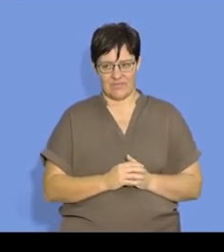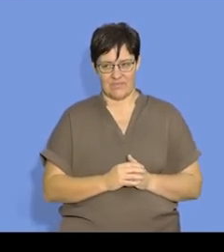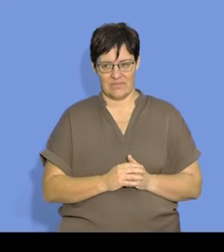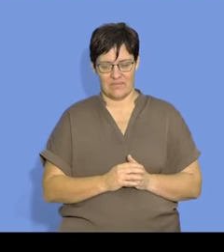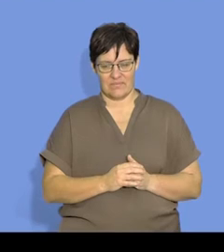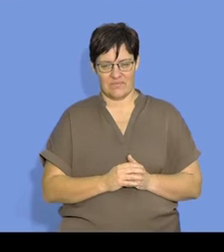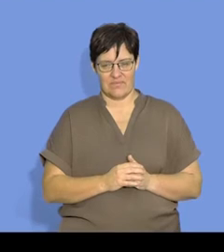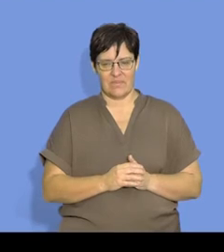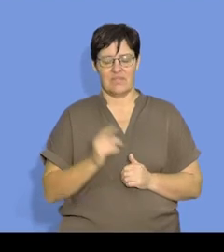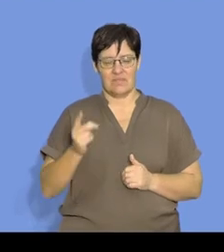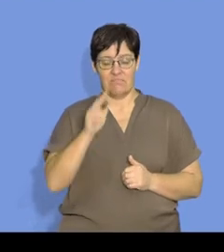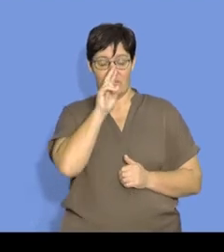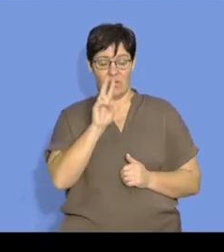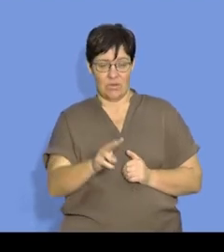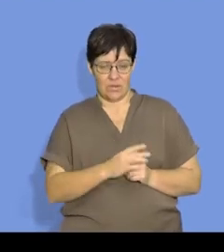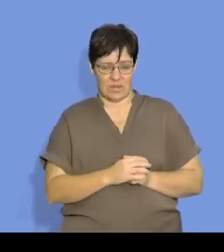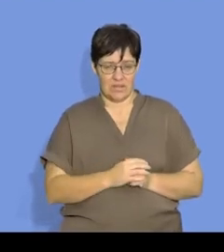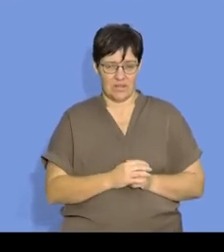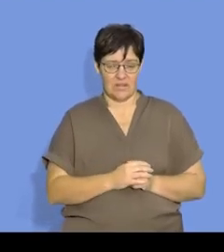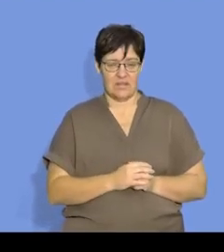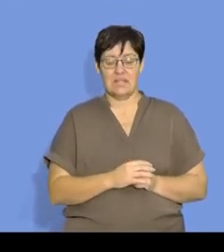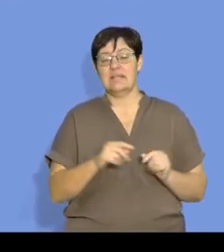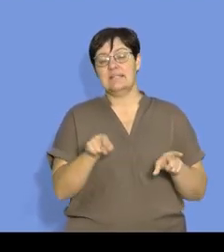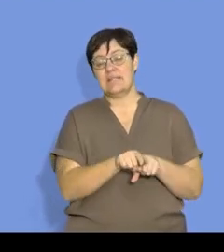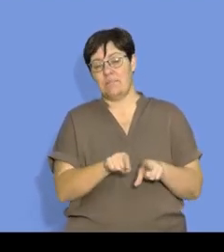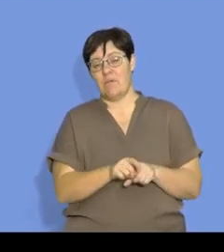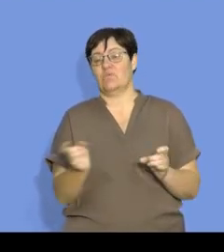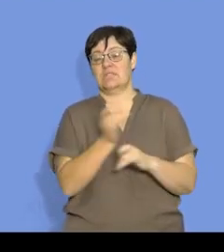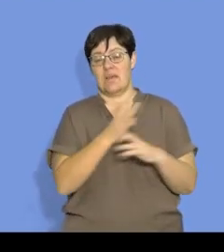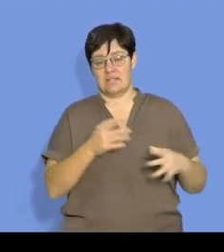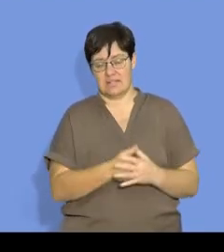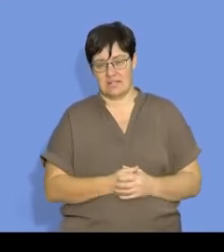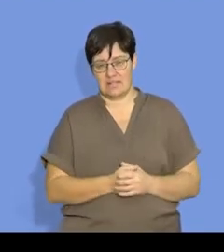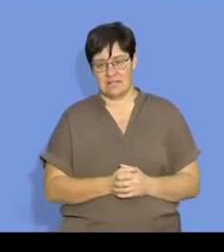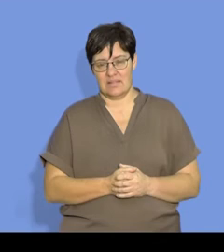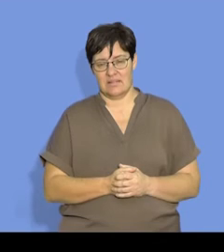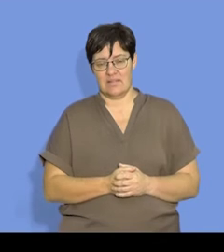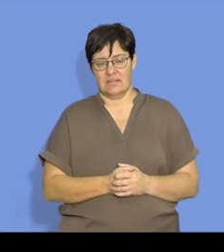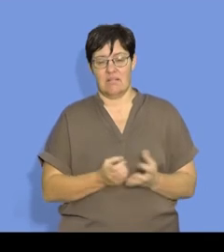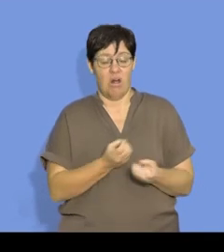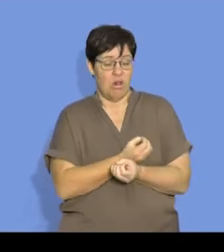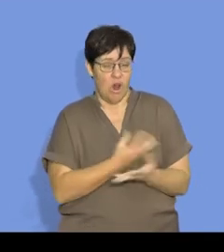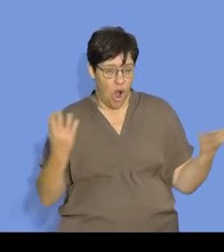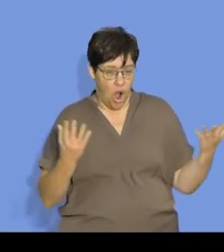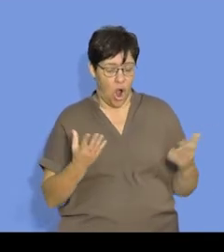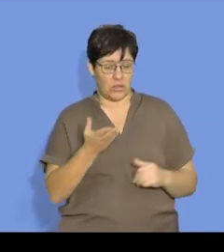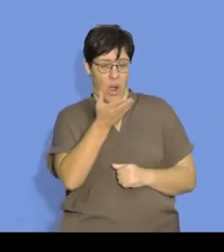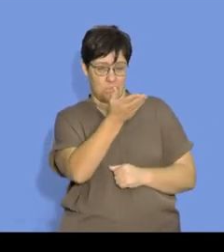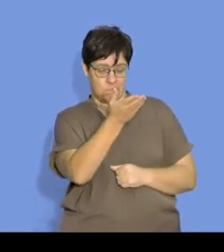If we look at this, like I said, initially, there is a lot of reactant in the